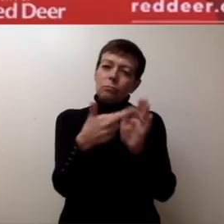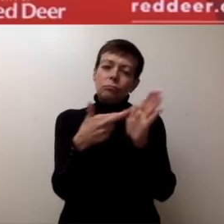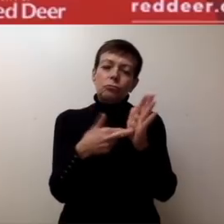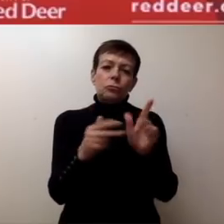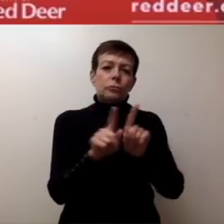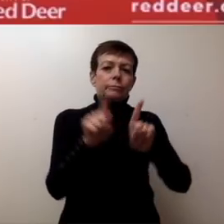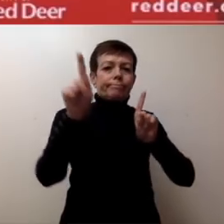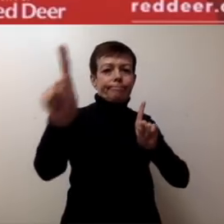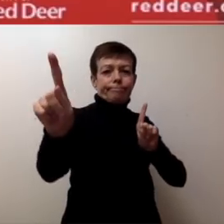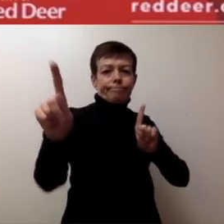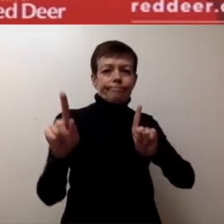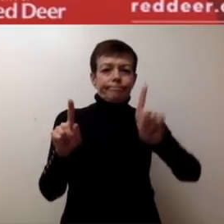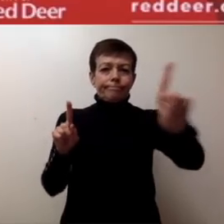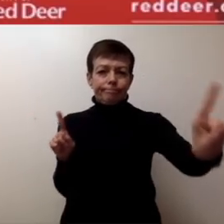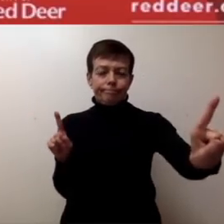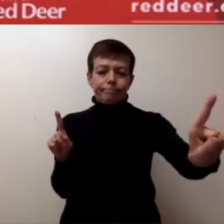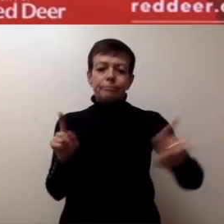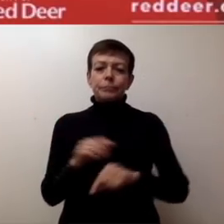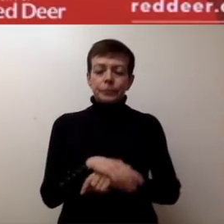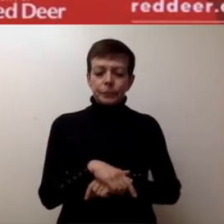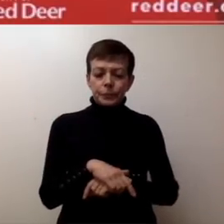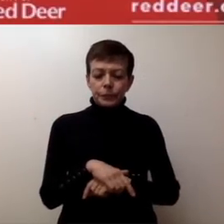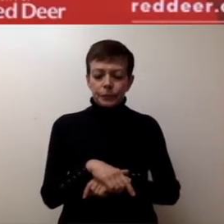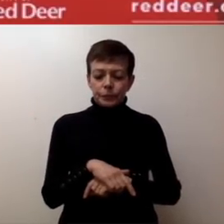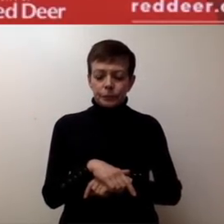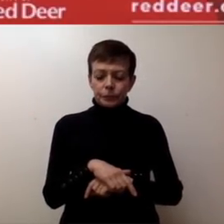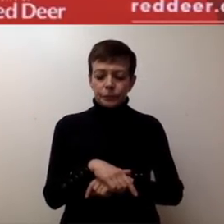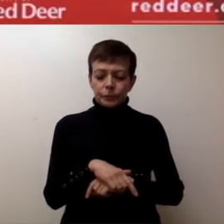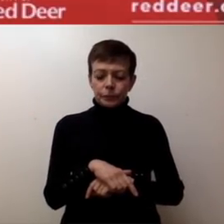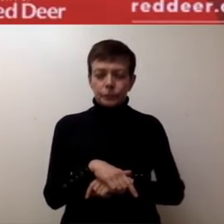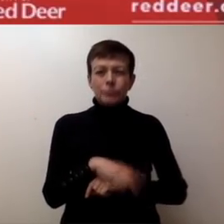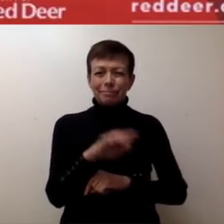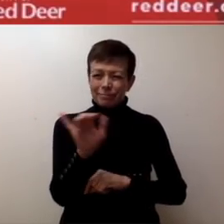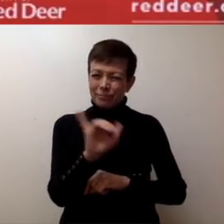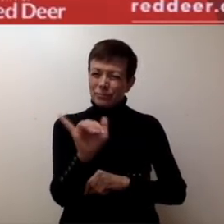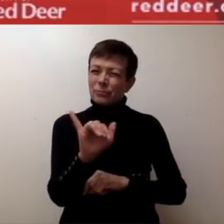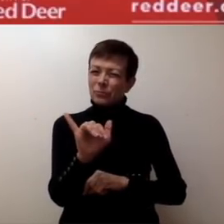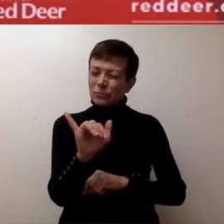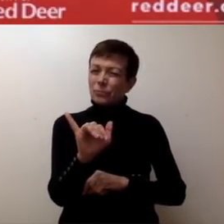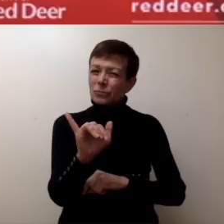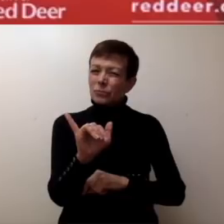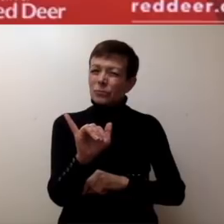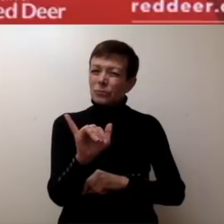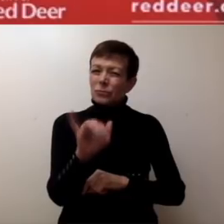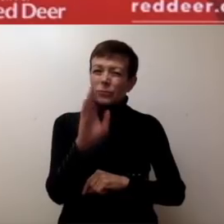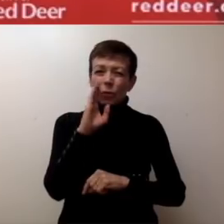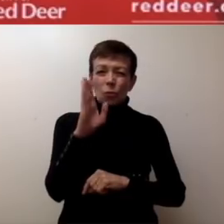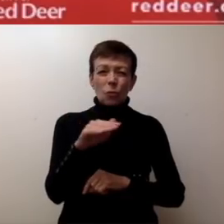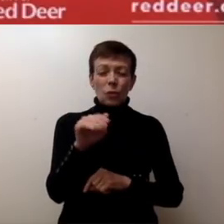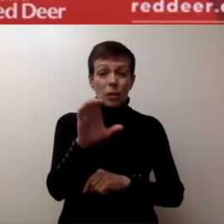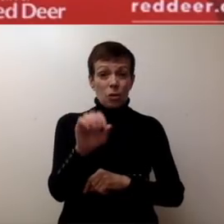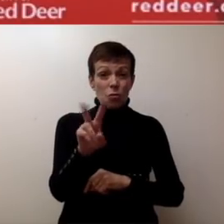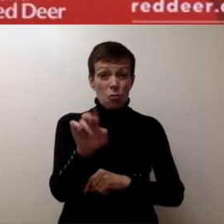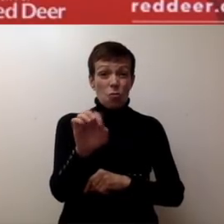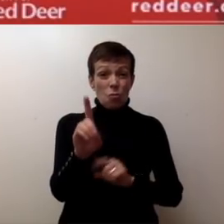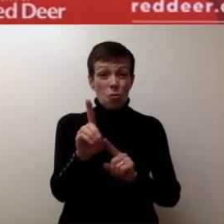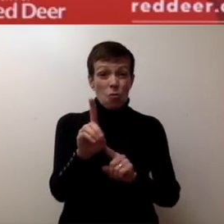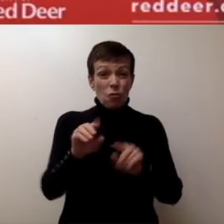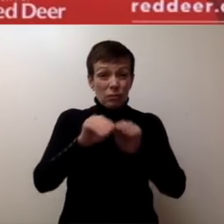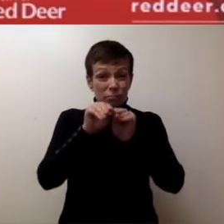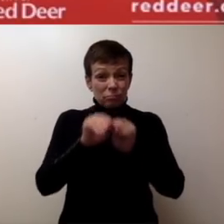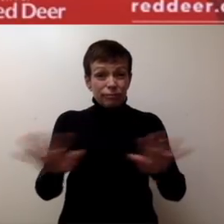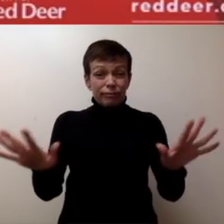I also want to take some time tonight to address the impact that this pandemic is having on our local entrepreneurs and businesses.